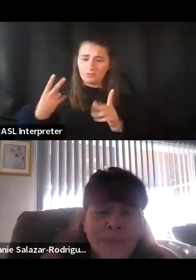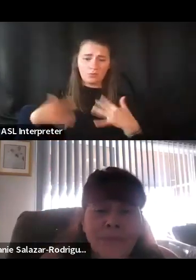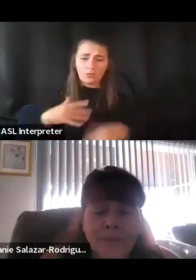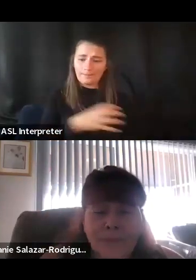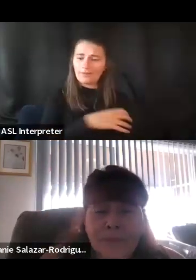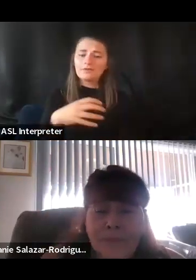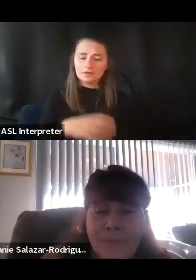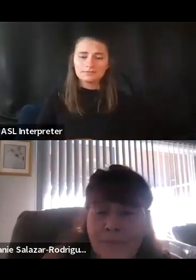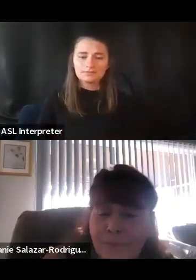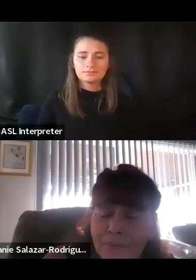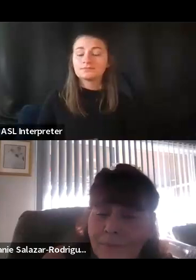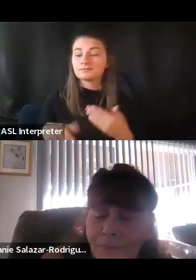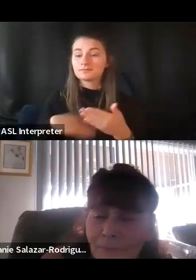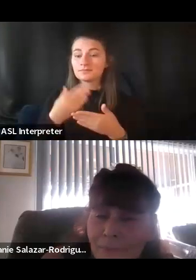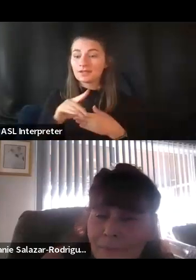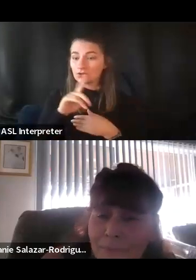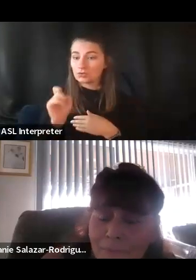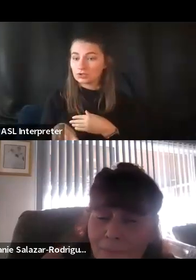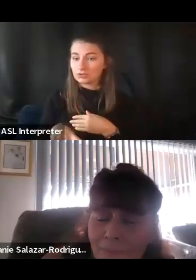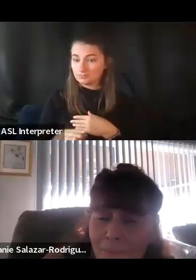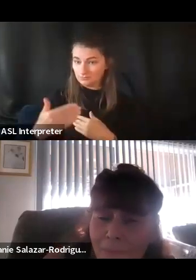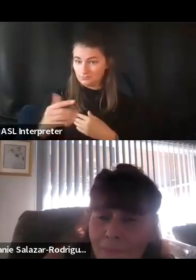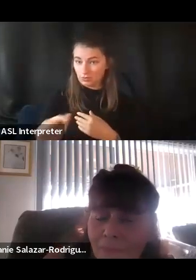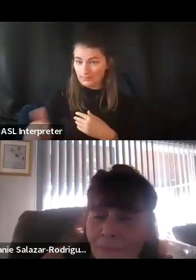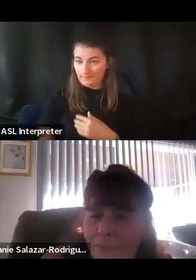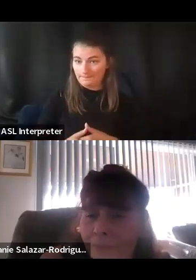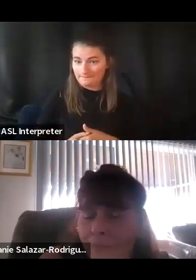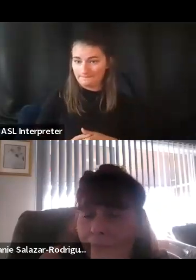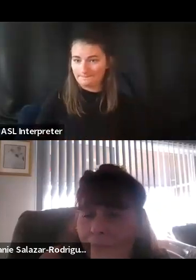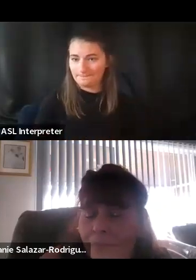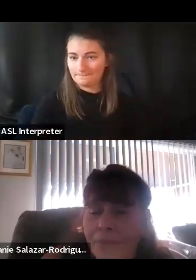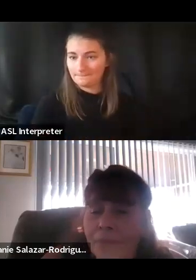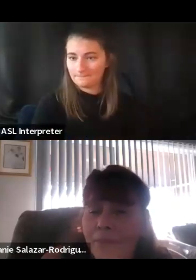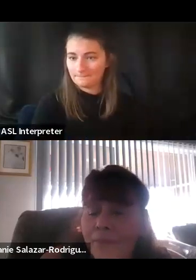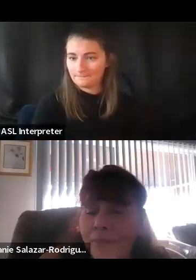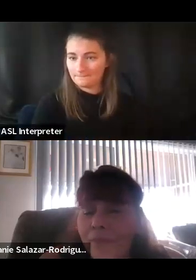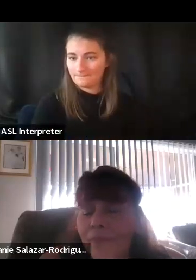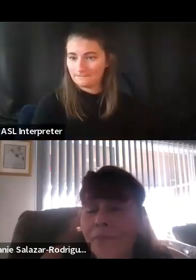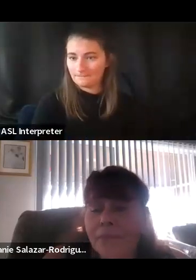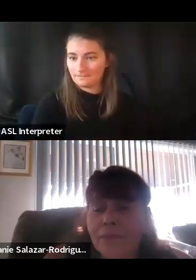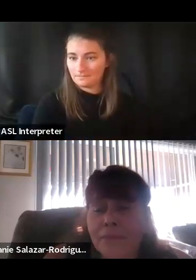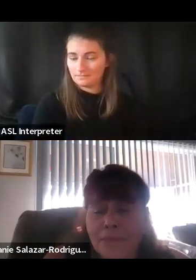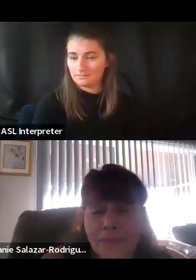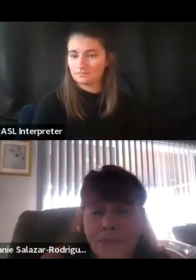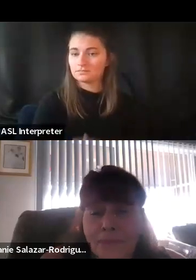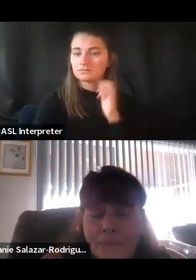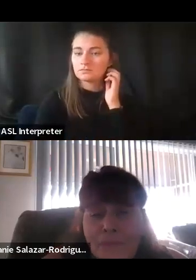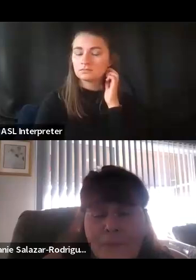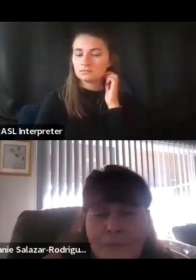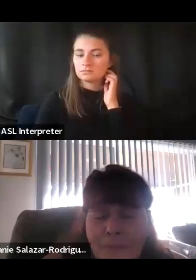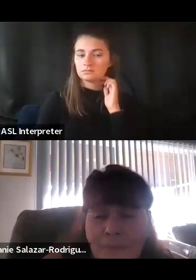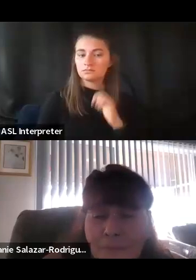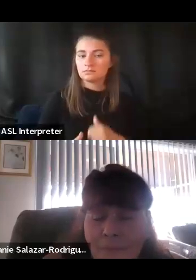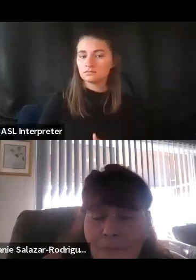So our next question is, where do you find the motivation and resilience to